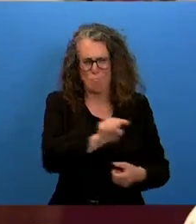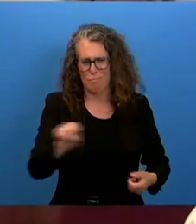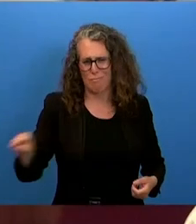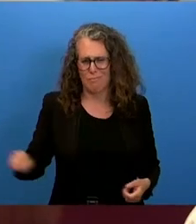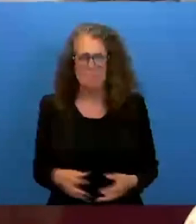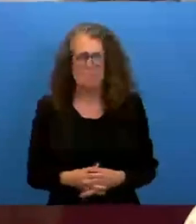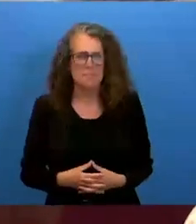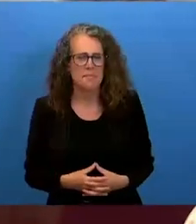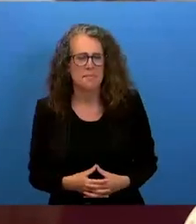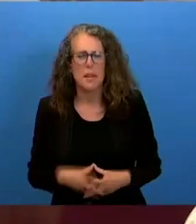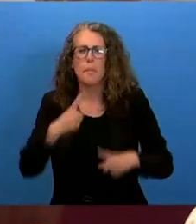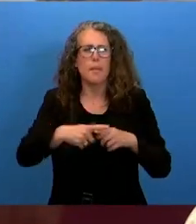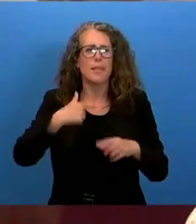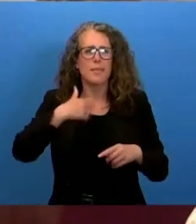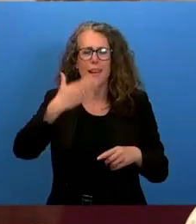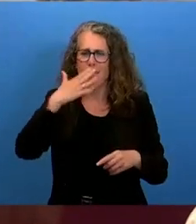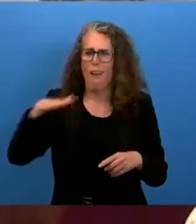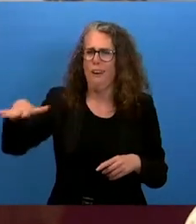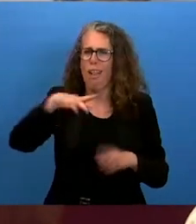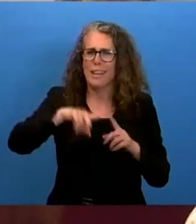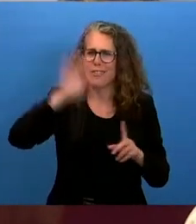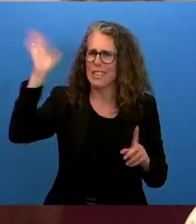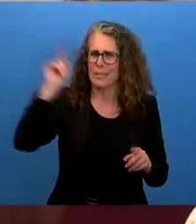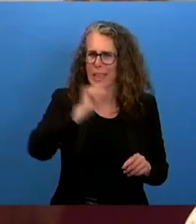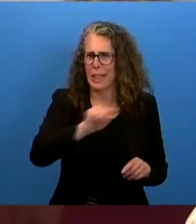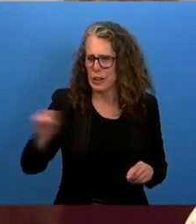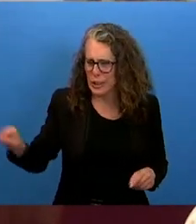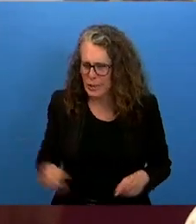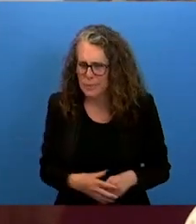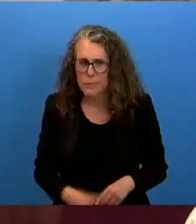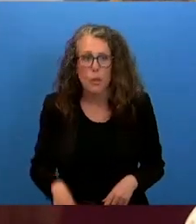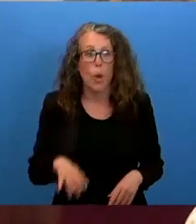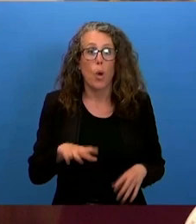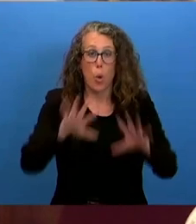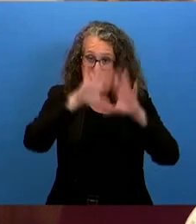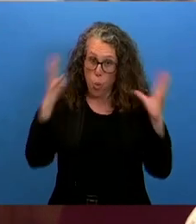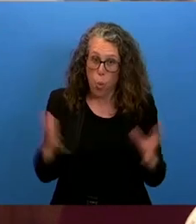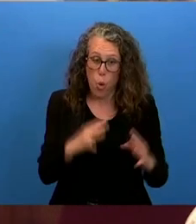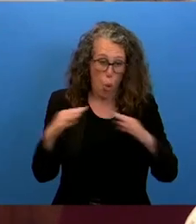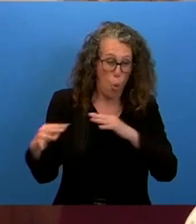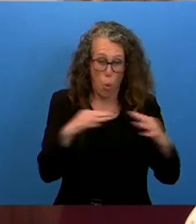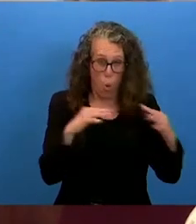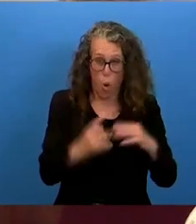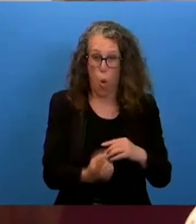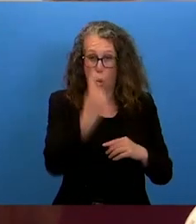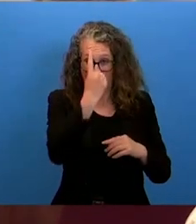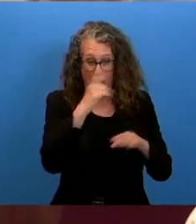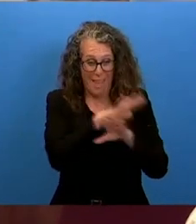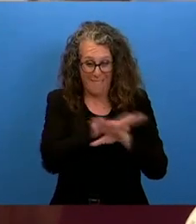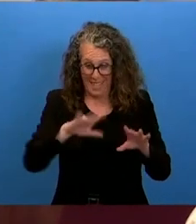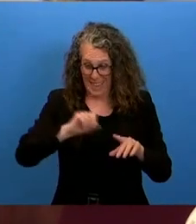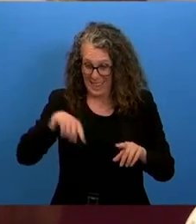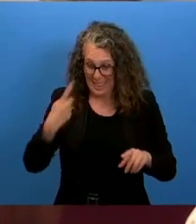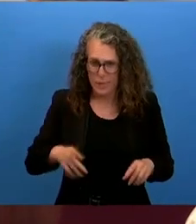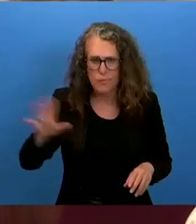after the first world war implemented by the allied powers and others turkey has